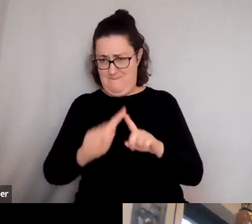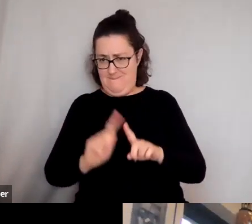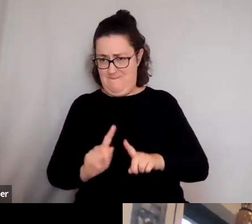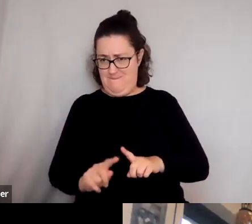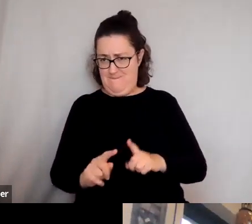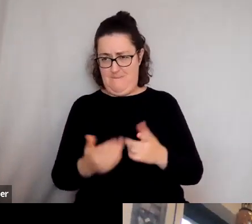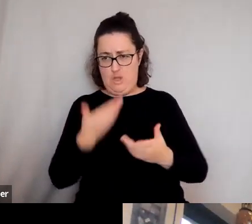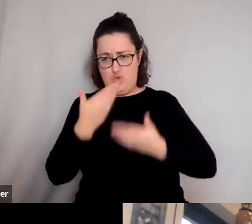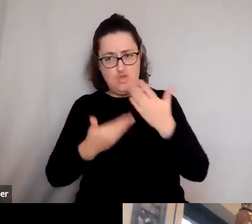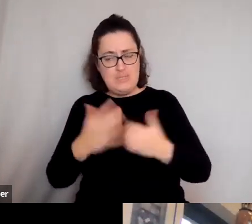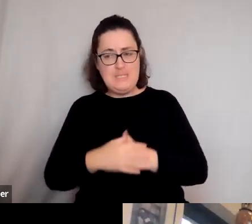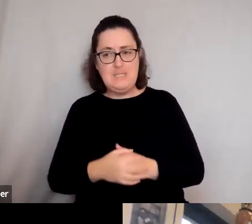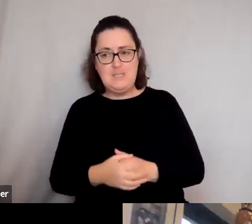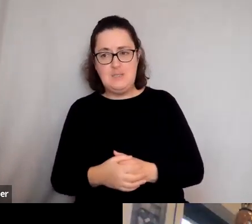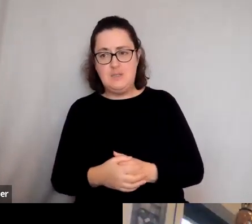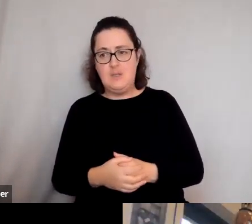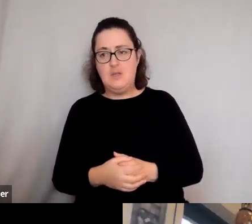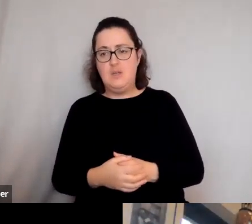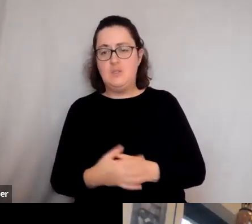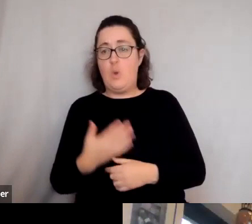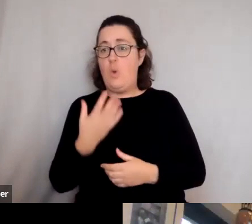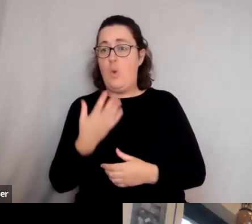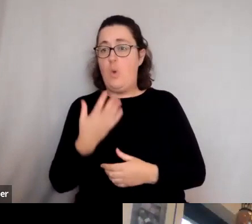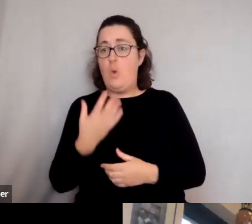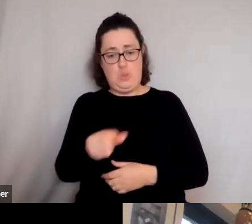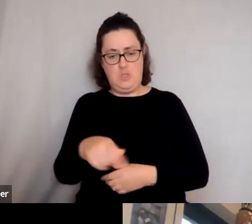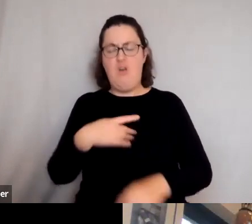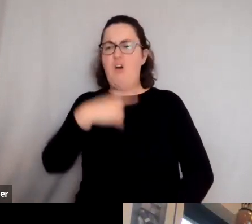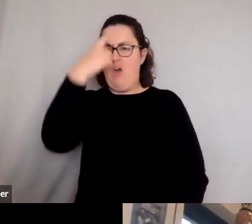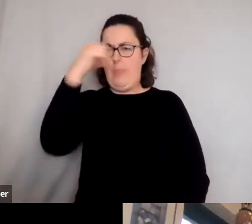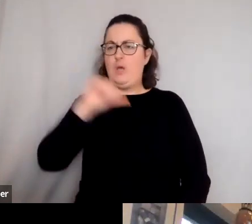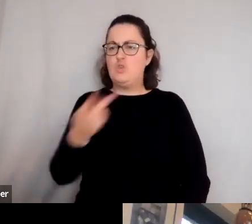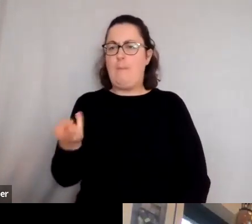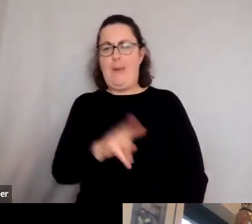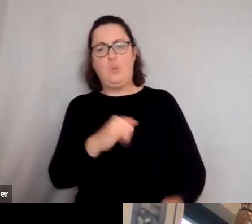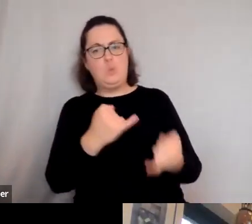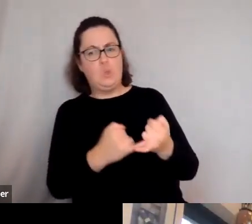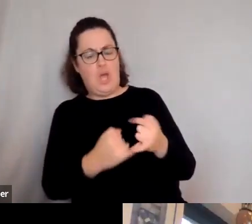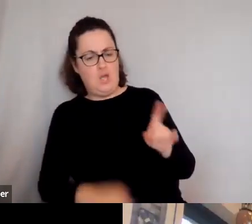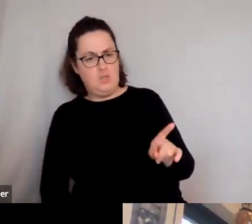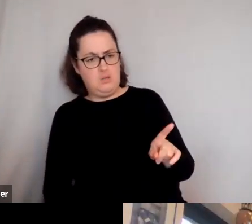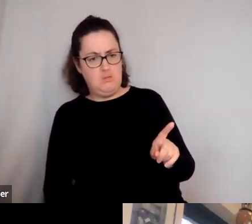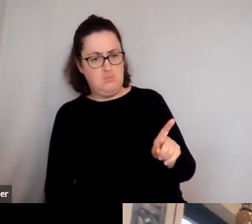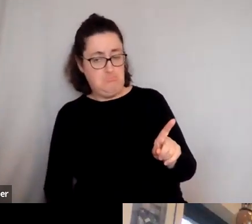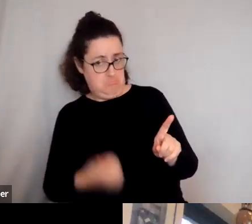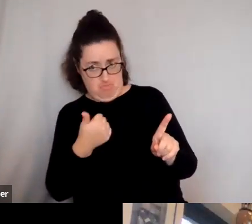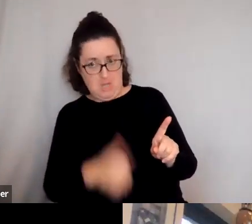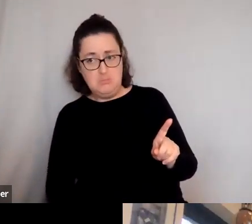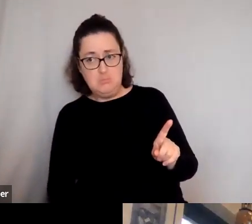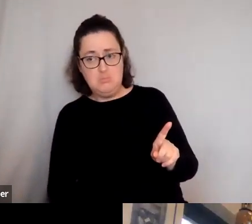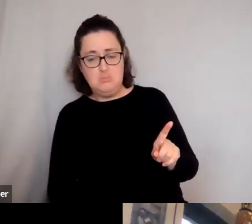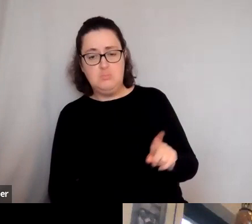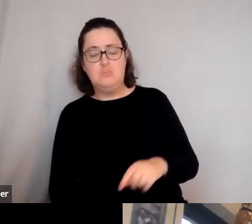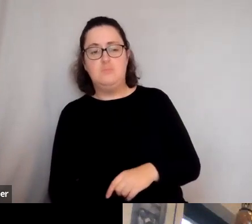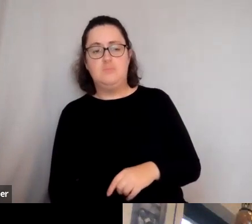talk to, with, with students, talk about with students, because they say, I think it should go back to Sudan. They say something, and it's, it's not Felix.